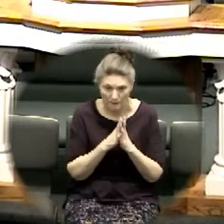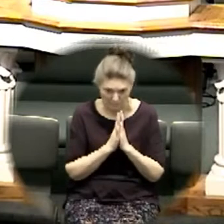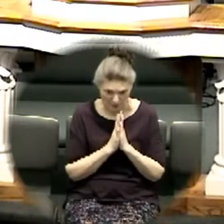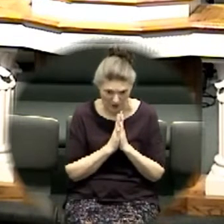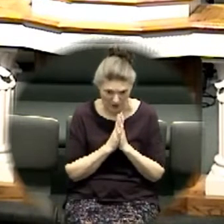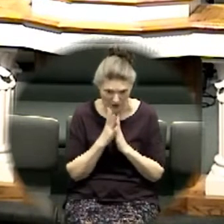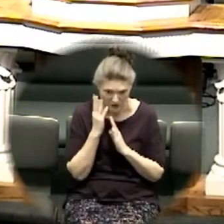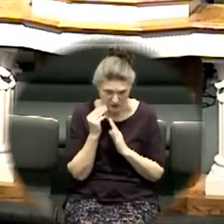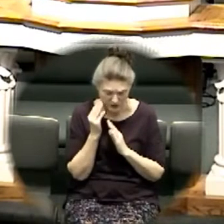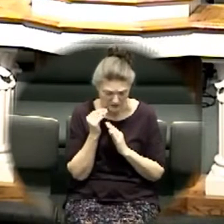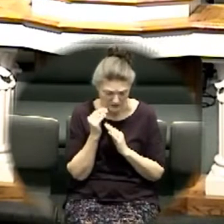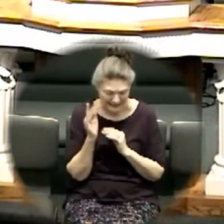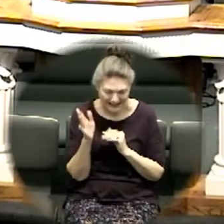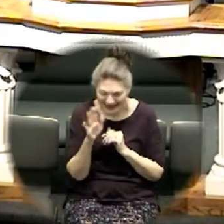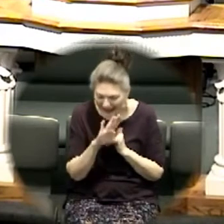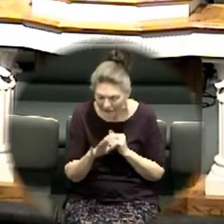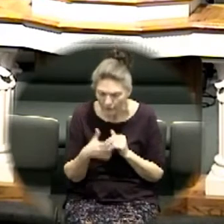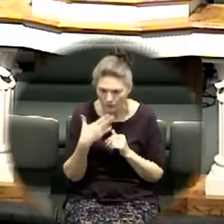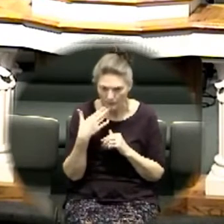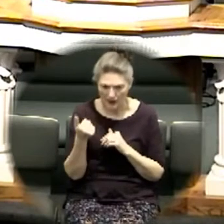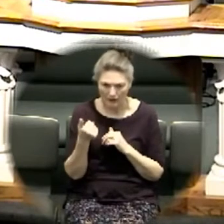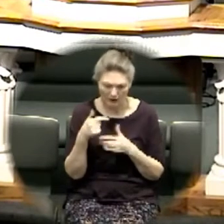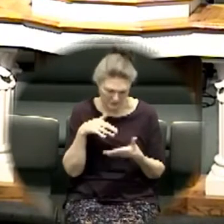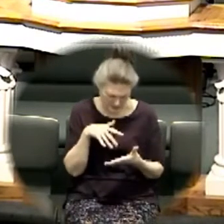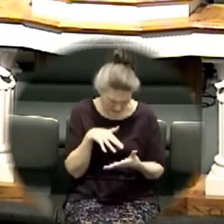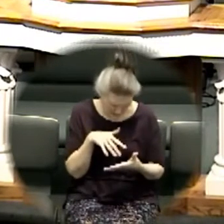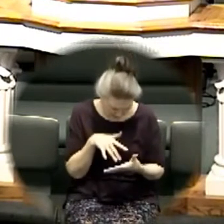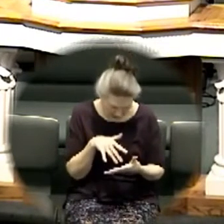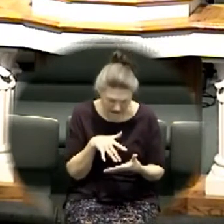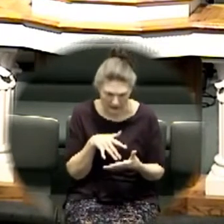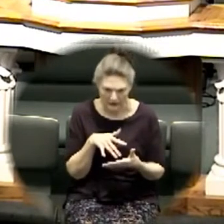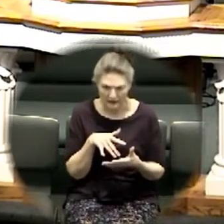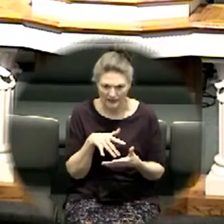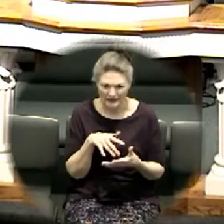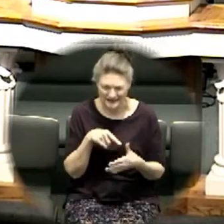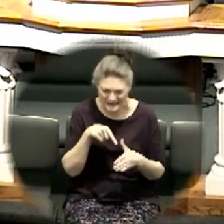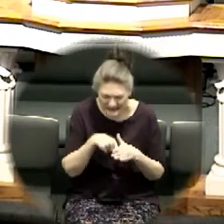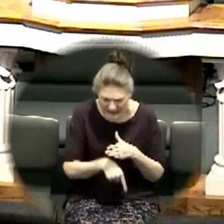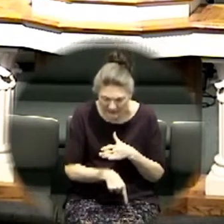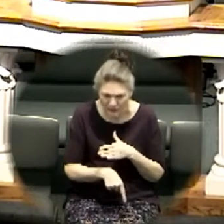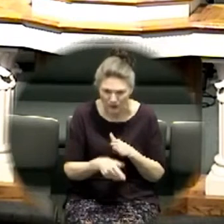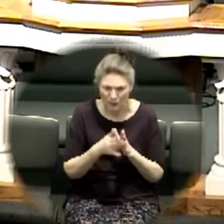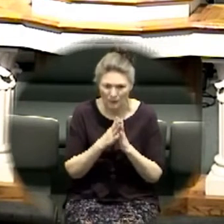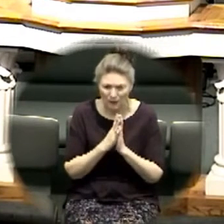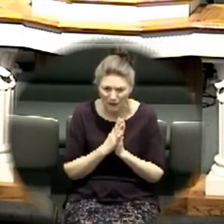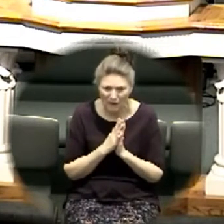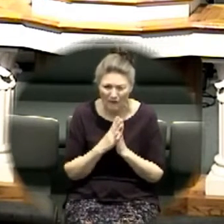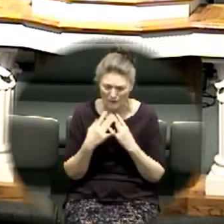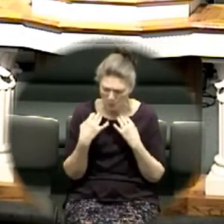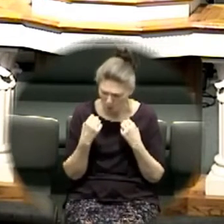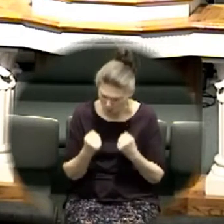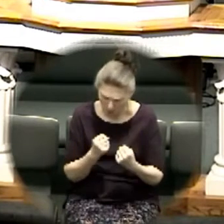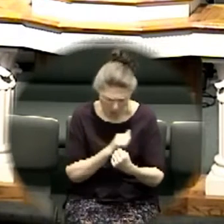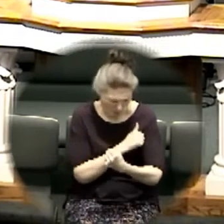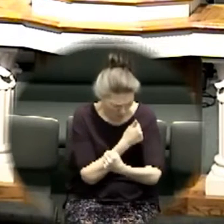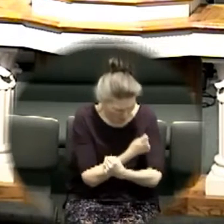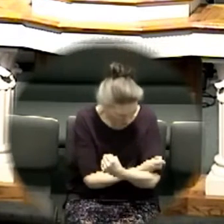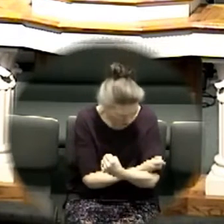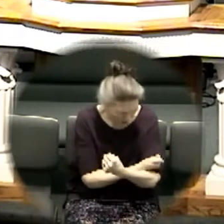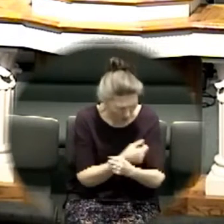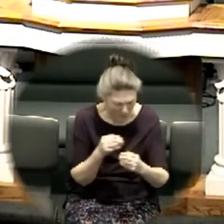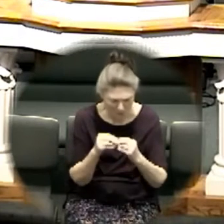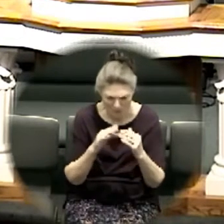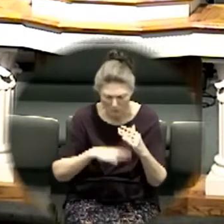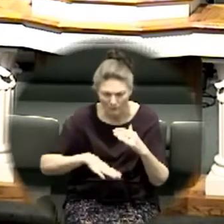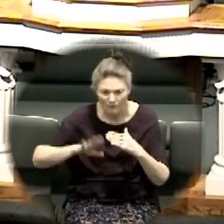experiences with God have never been better the studies that I've been doing have been deeper and the prayer has been more authoritative than